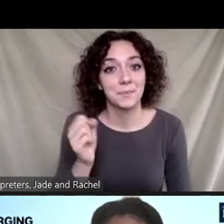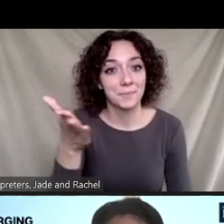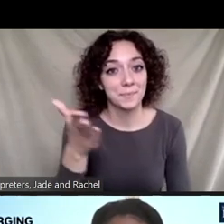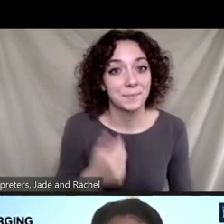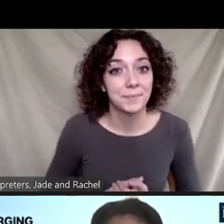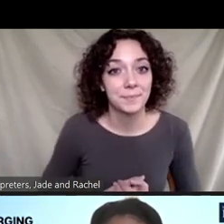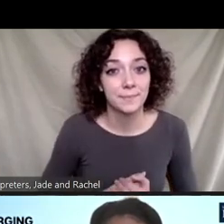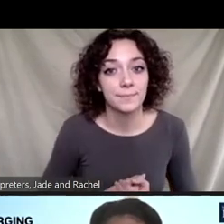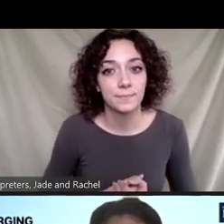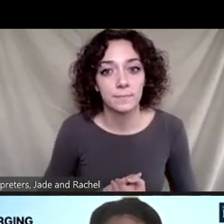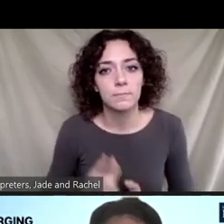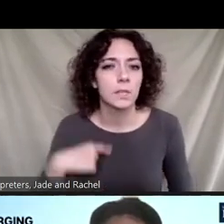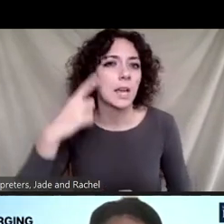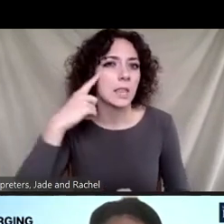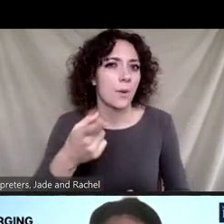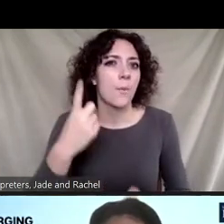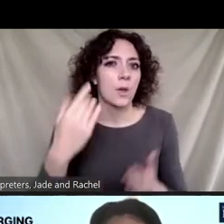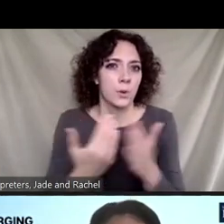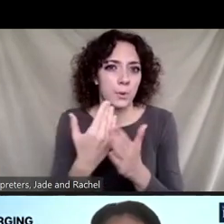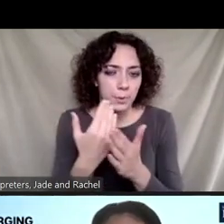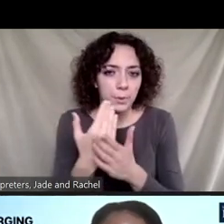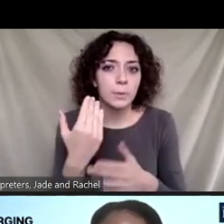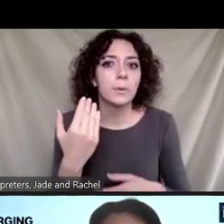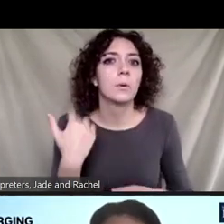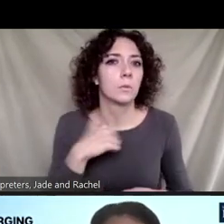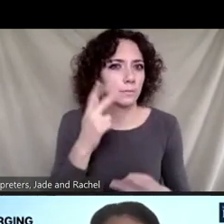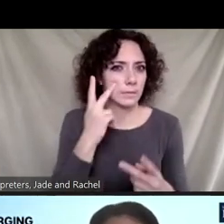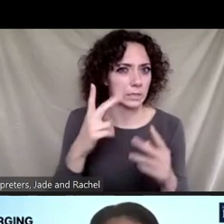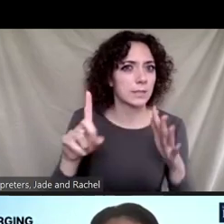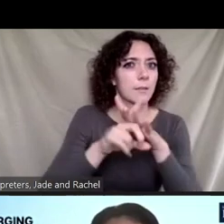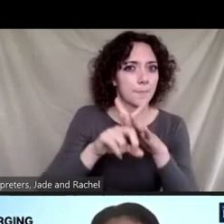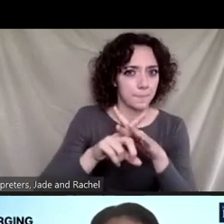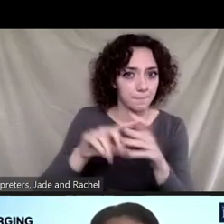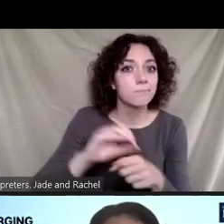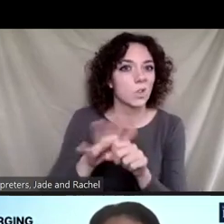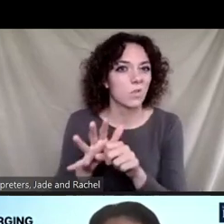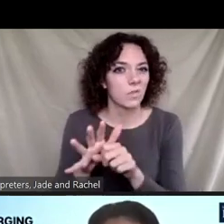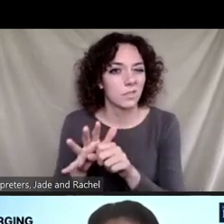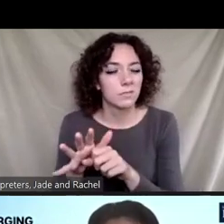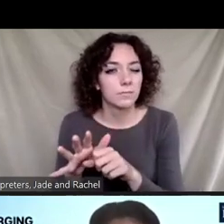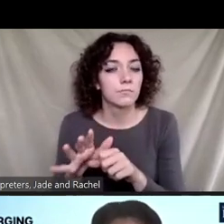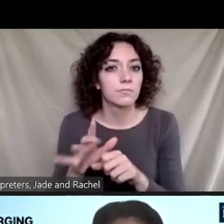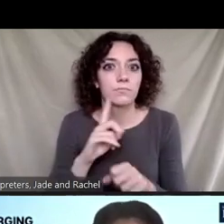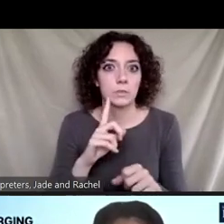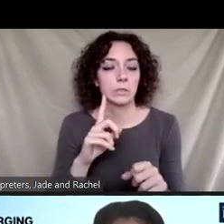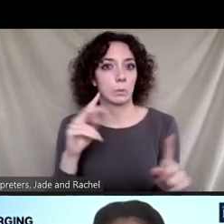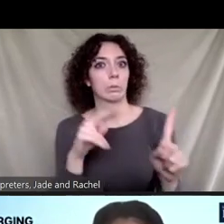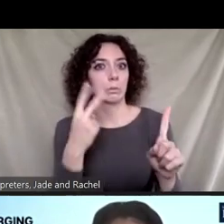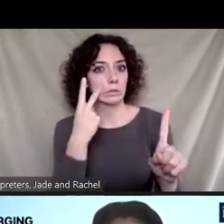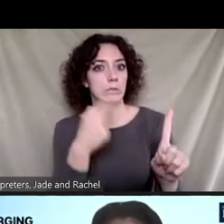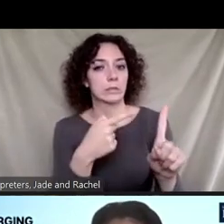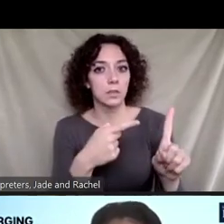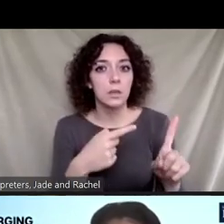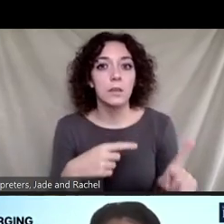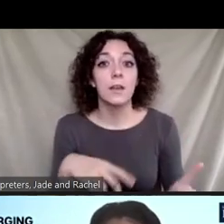I think one new thing that has been emerging that COVID has illuminated is the overlap between